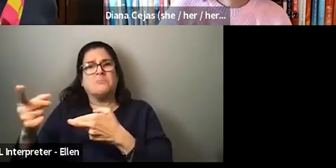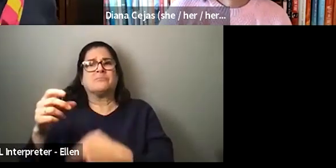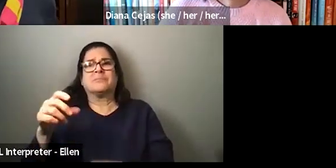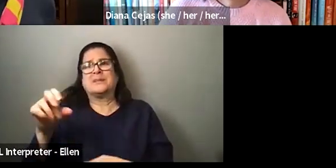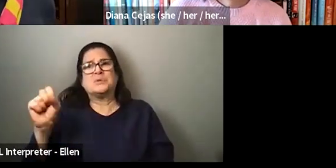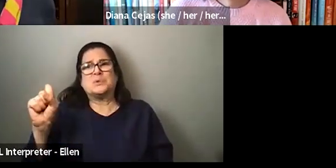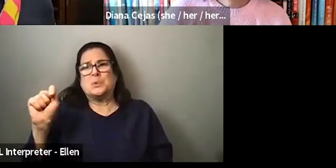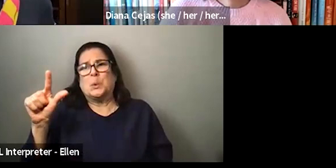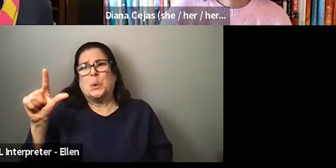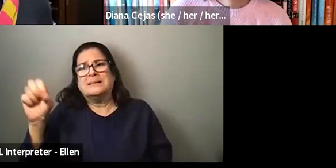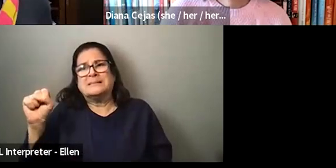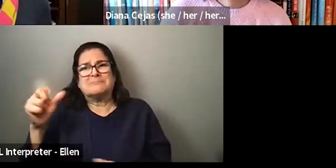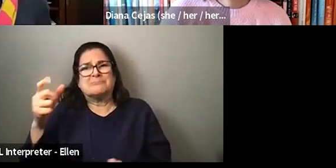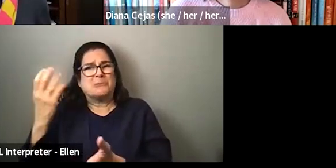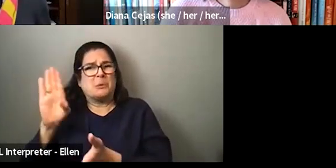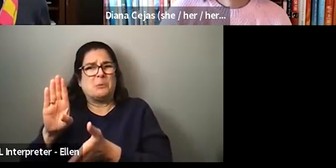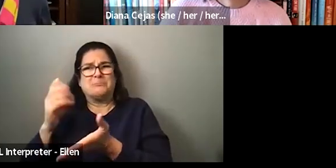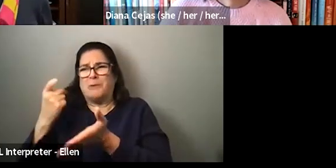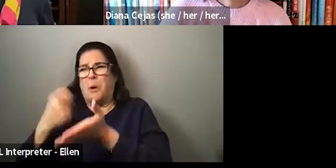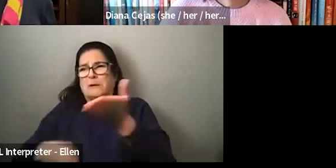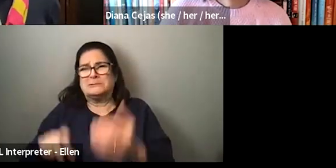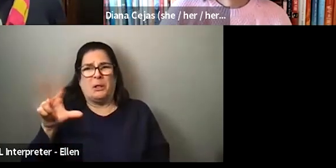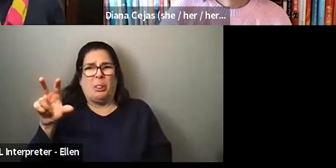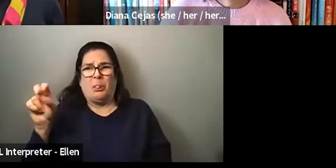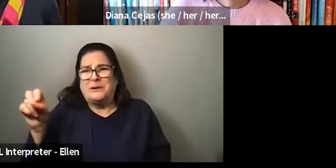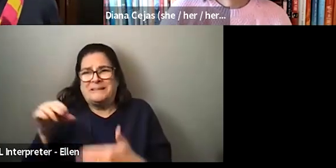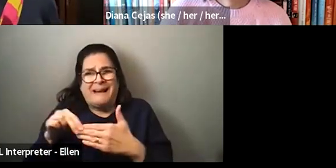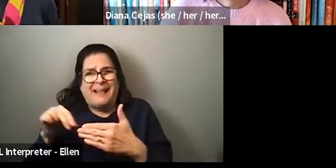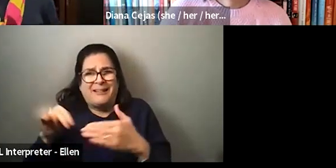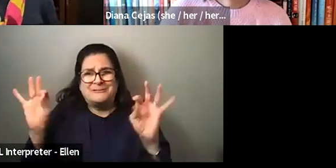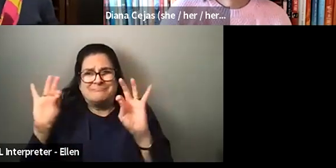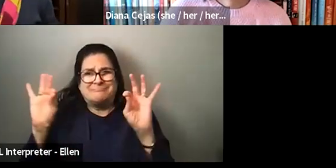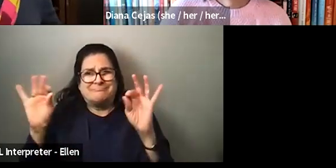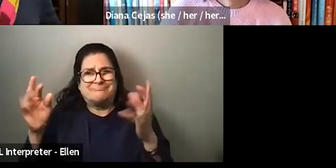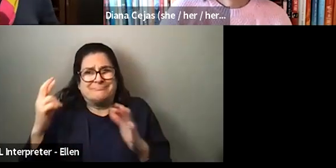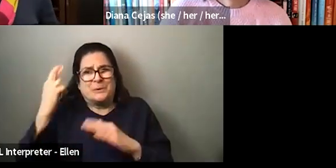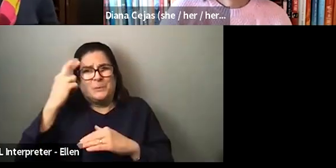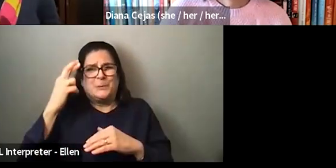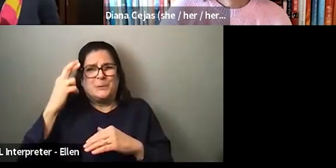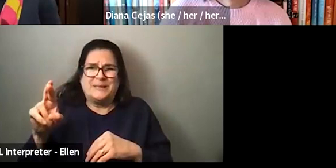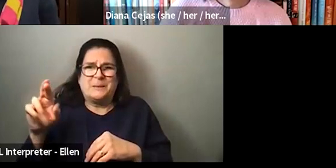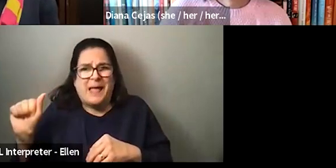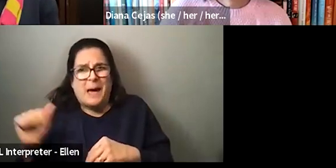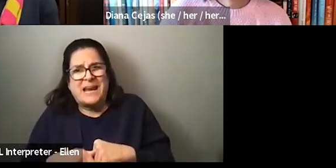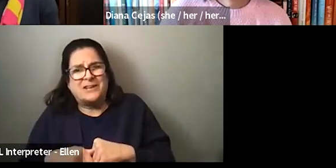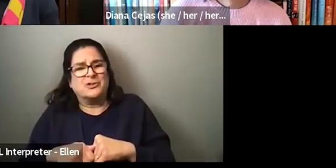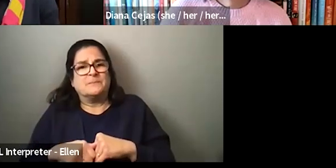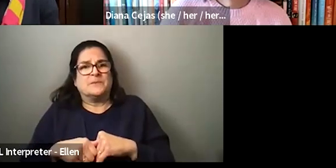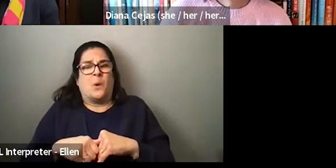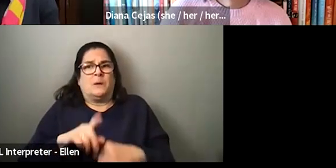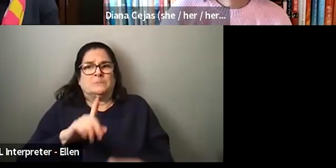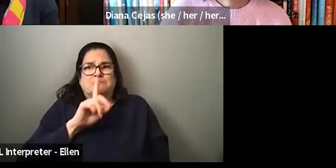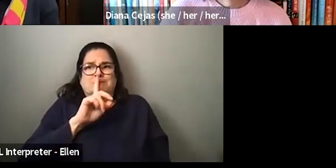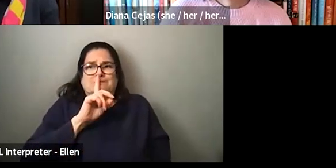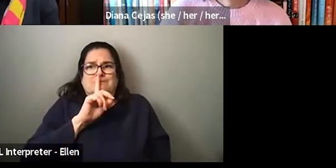Right. And so it just seemed like a really reasonable accommodation. Um, and I didn't know how to respond. And so what I